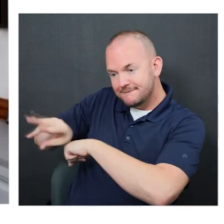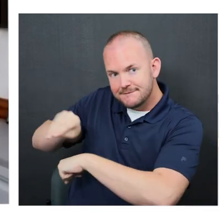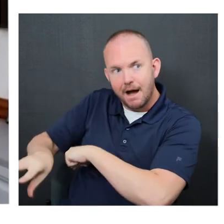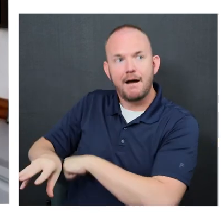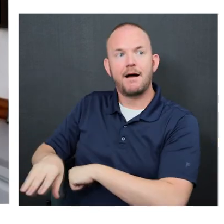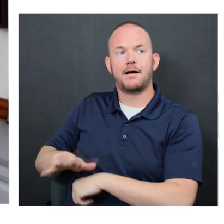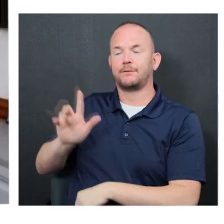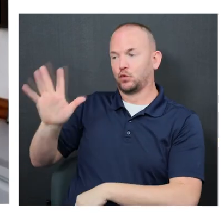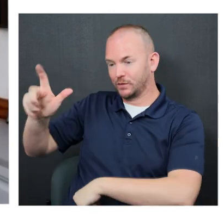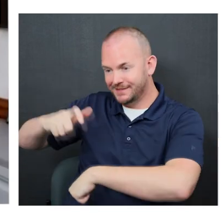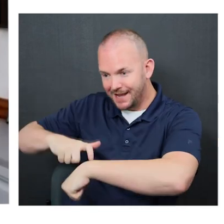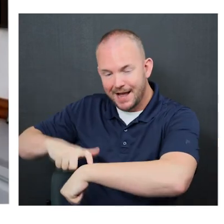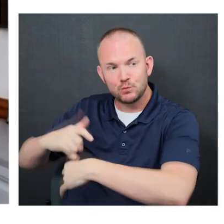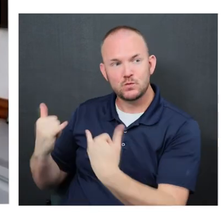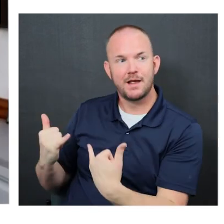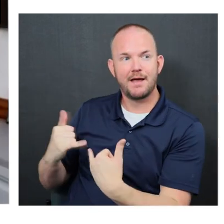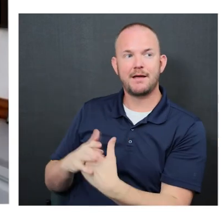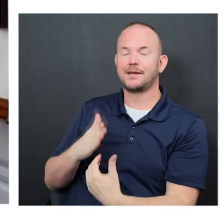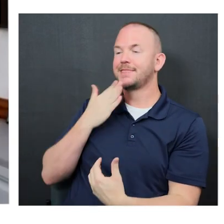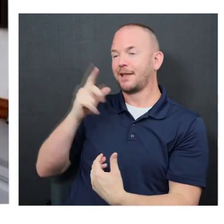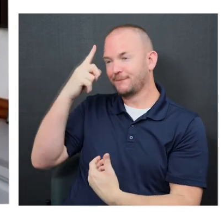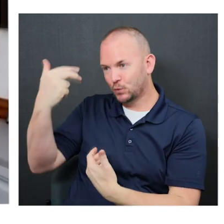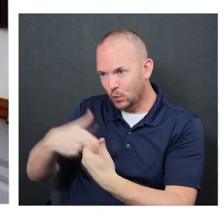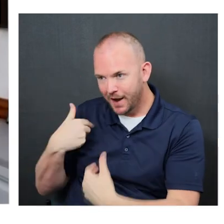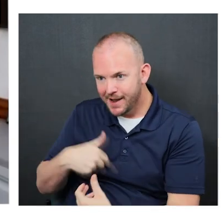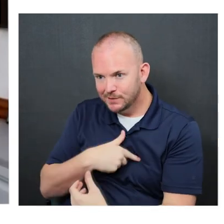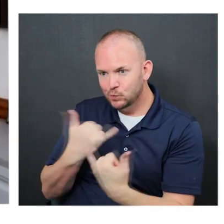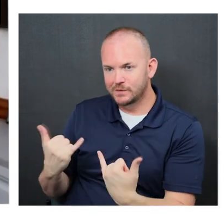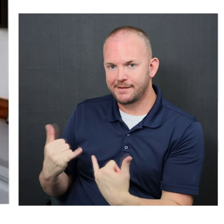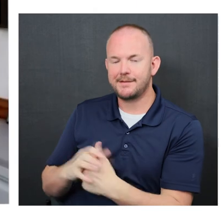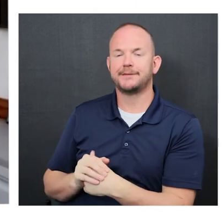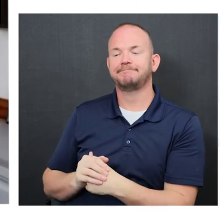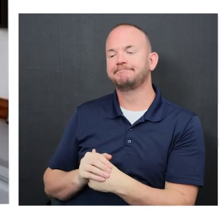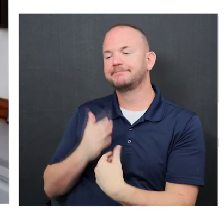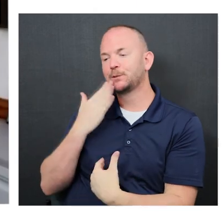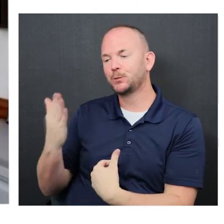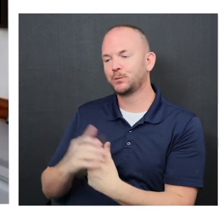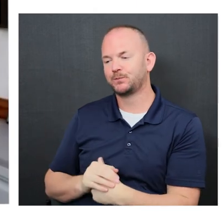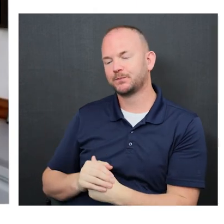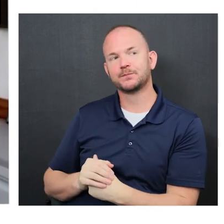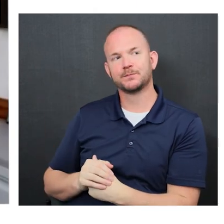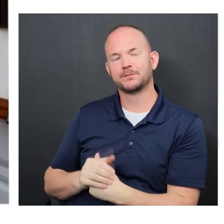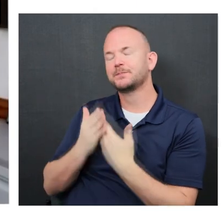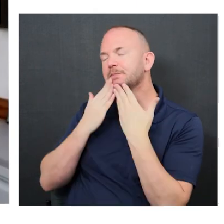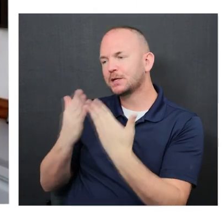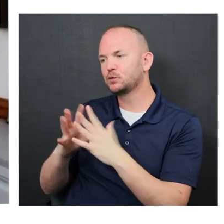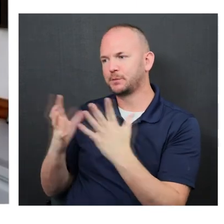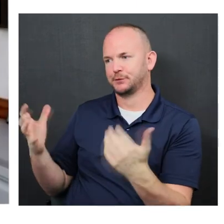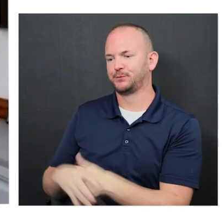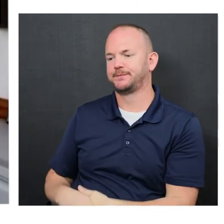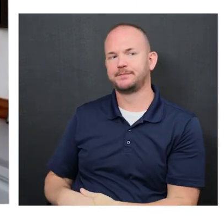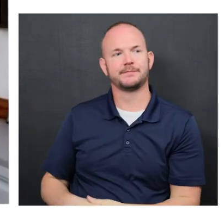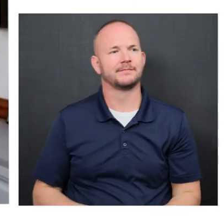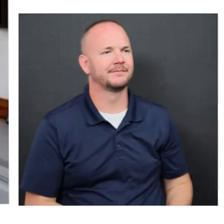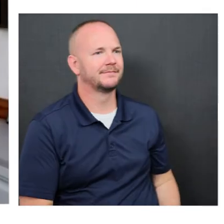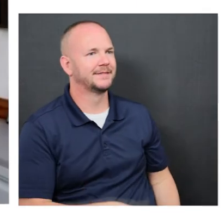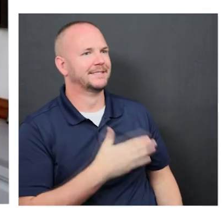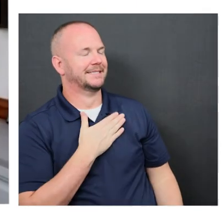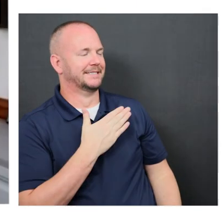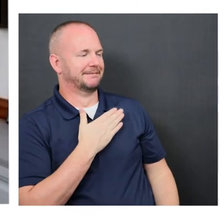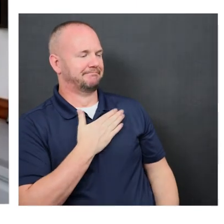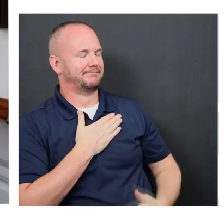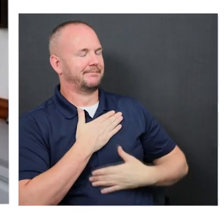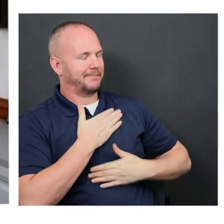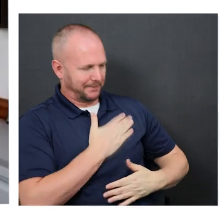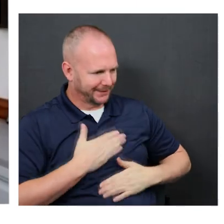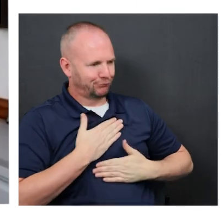and really appreciate your time today. thank you for joining us and, uh, uh, thank you. No,